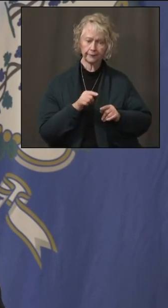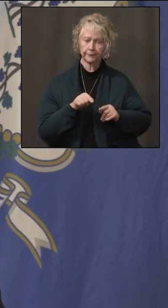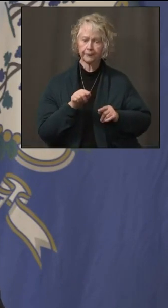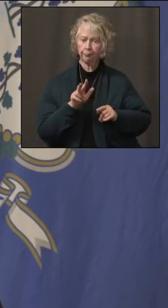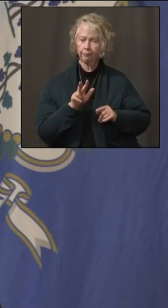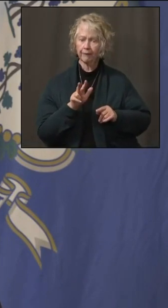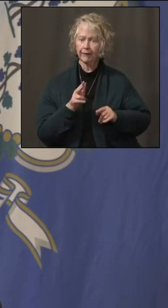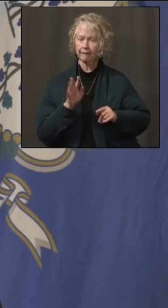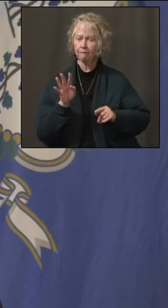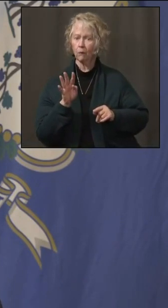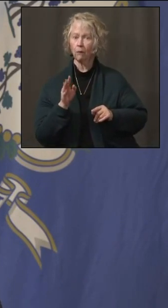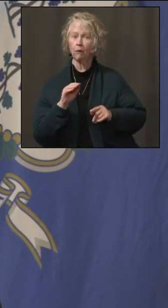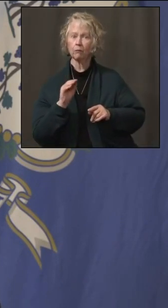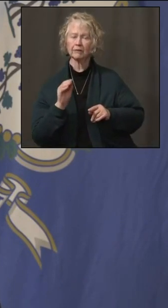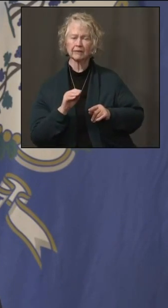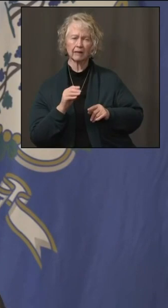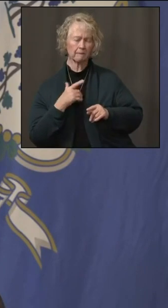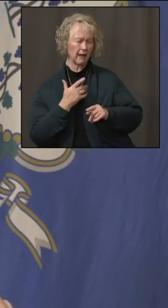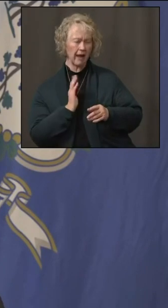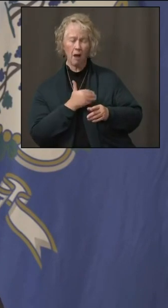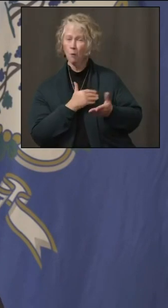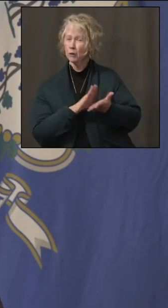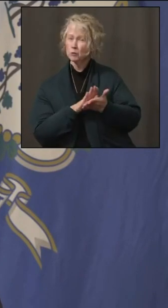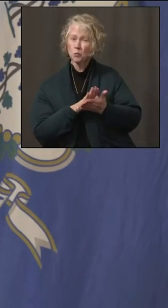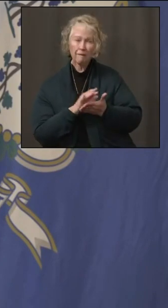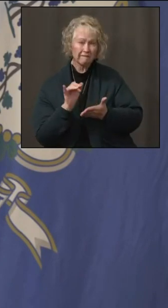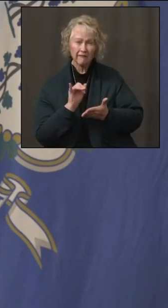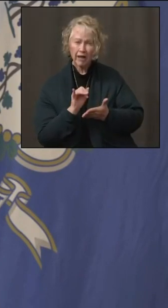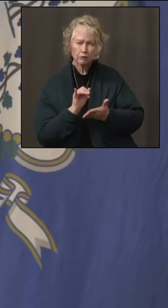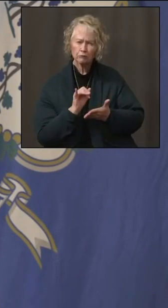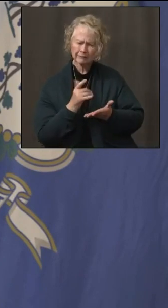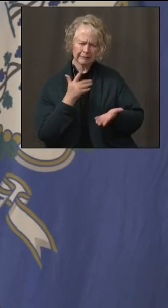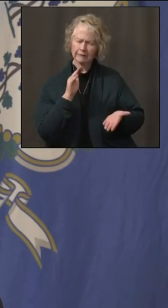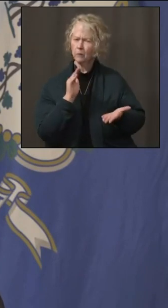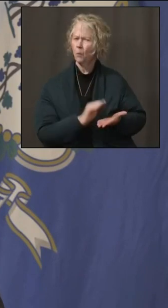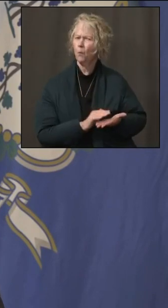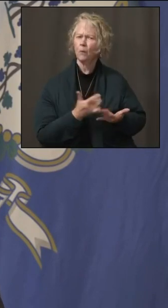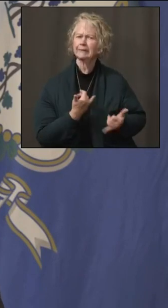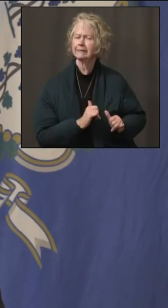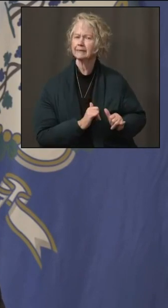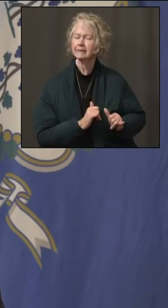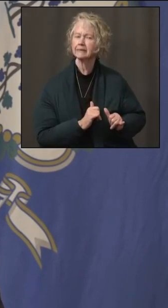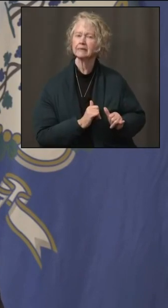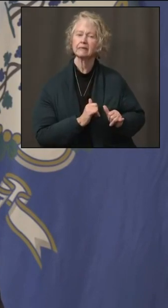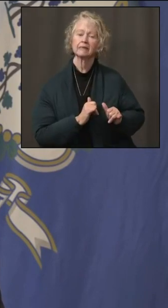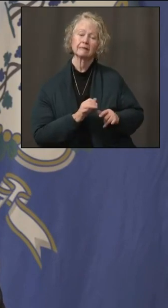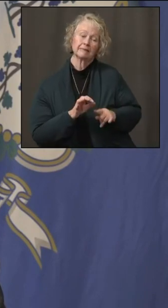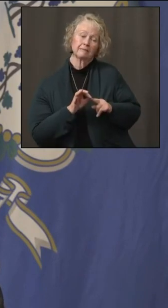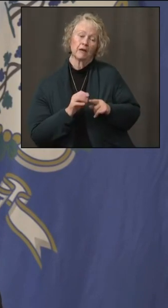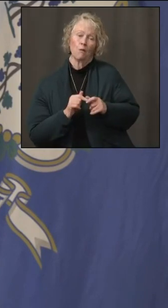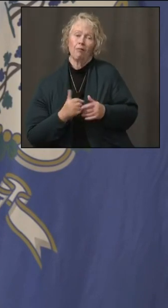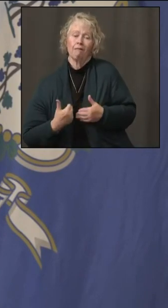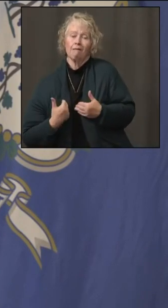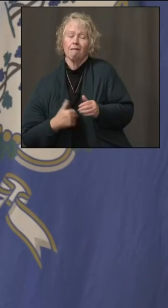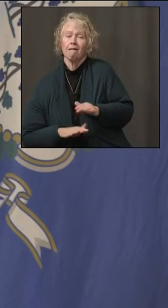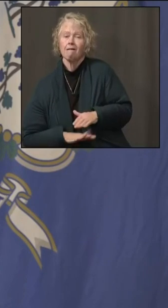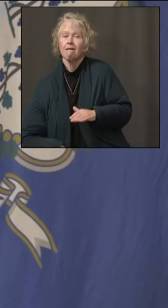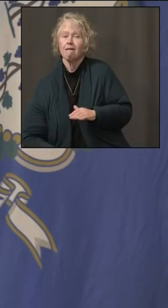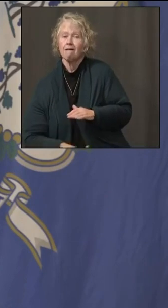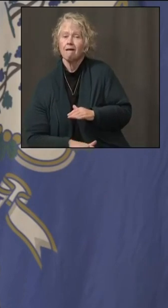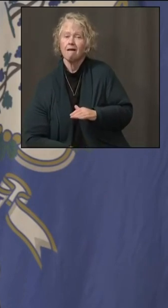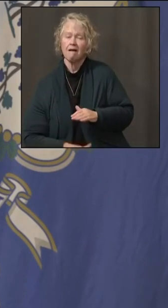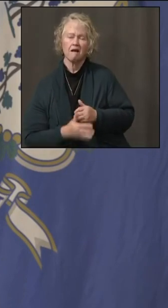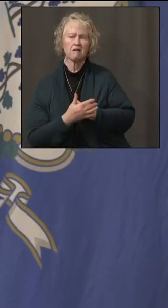our infection rates in the schools has been much less than that, especially for the younger grades. It's still,